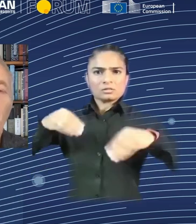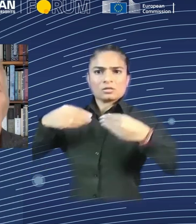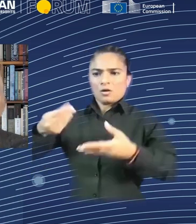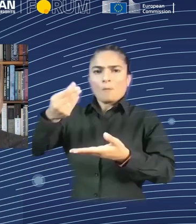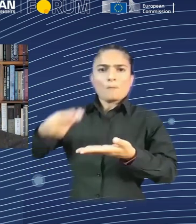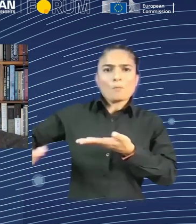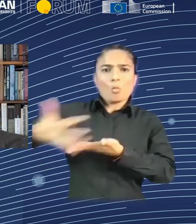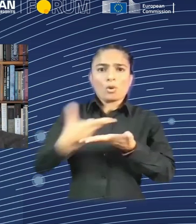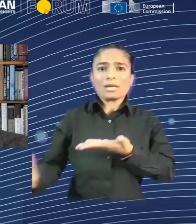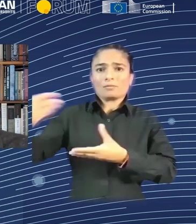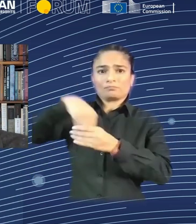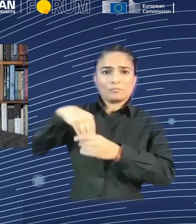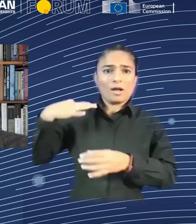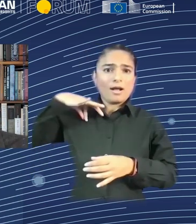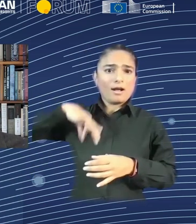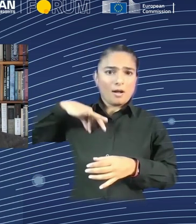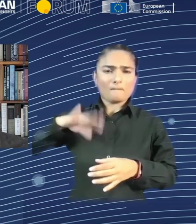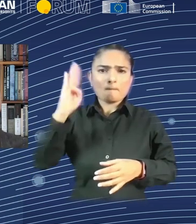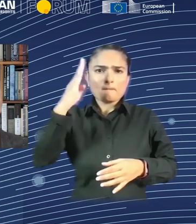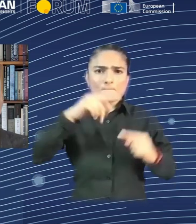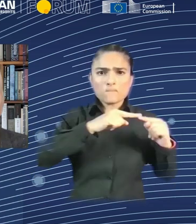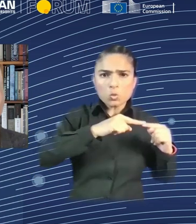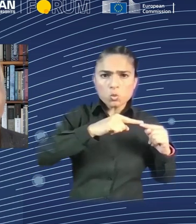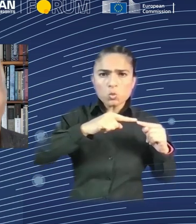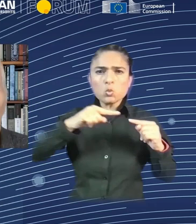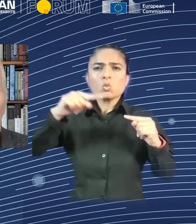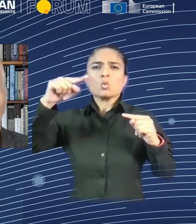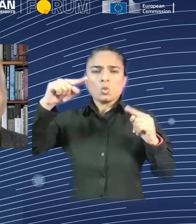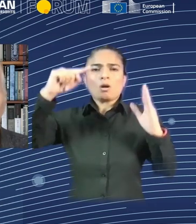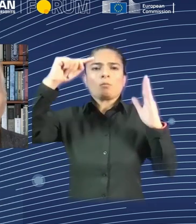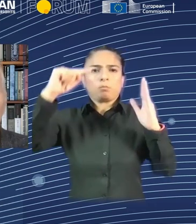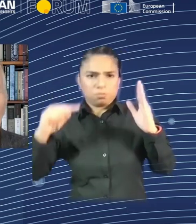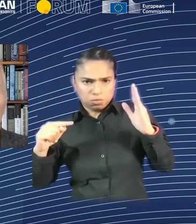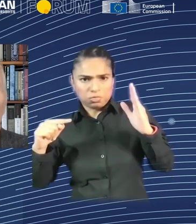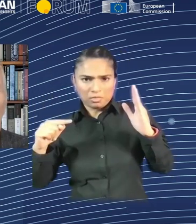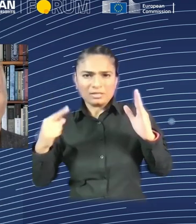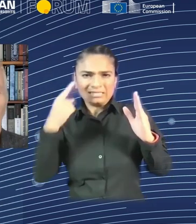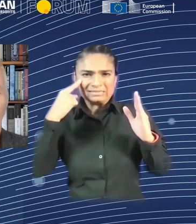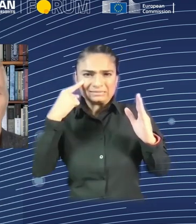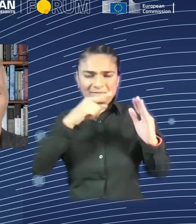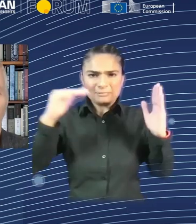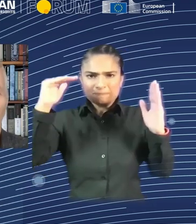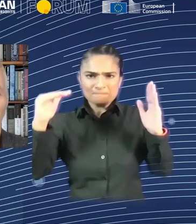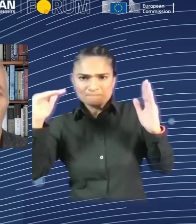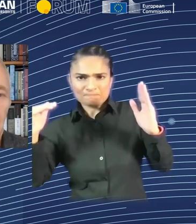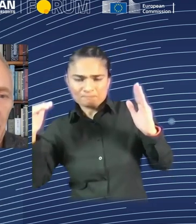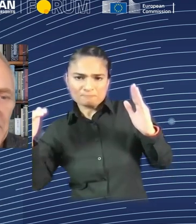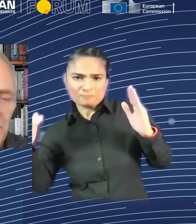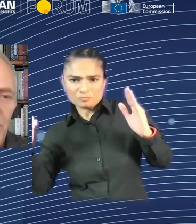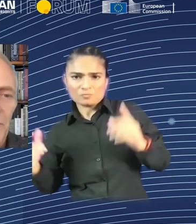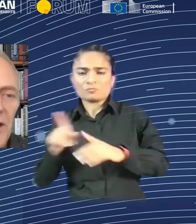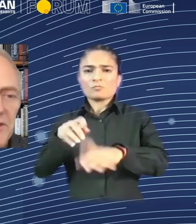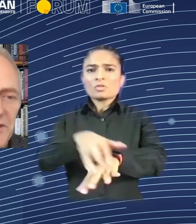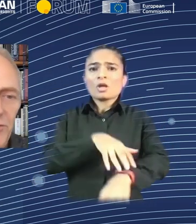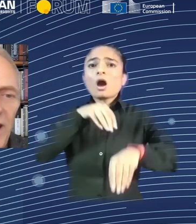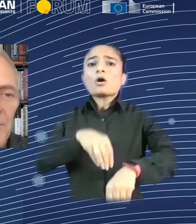more population and it eats up all the benefits of productivity. This was